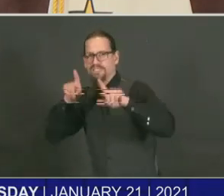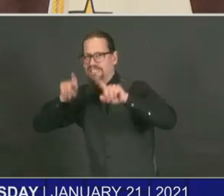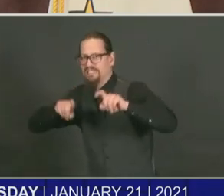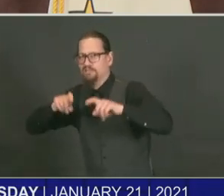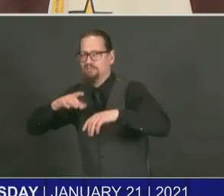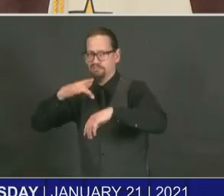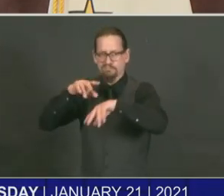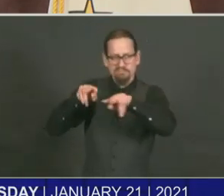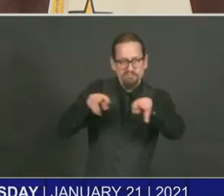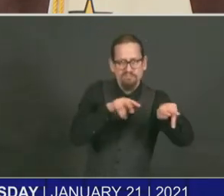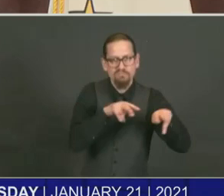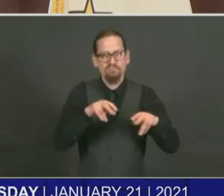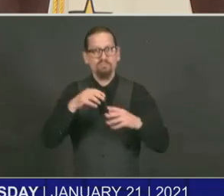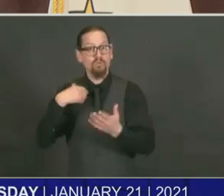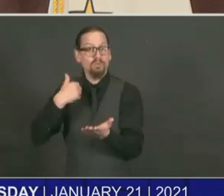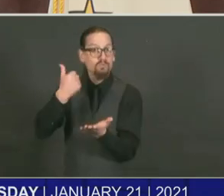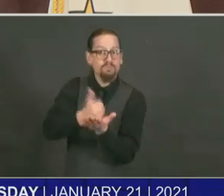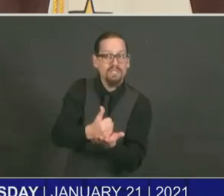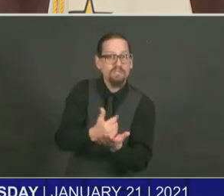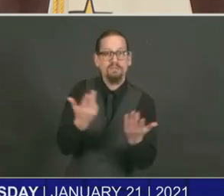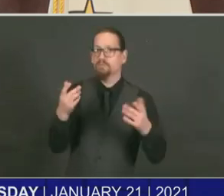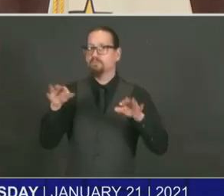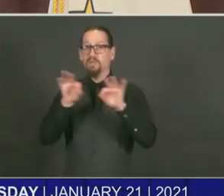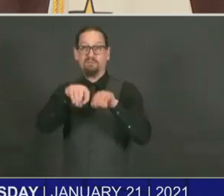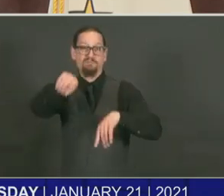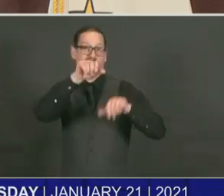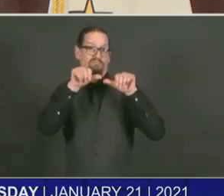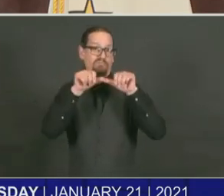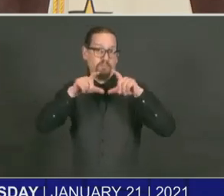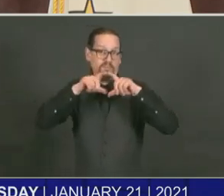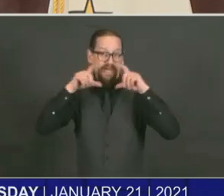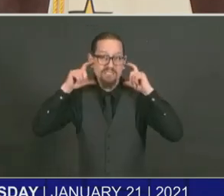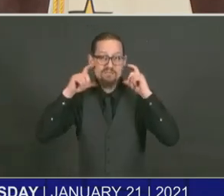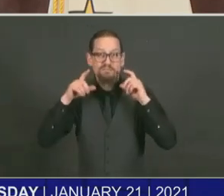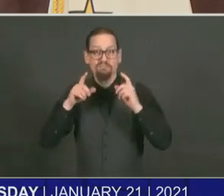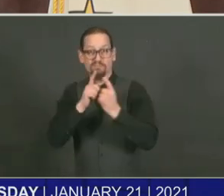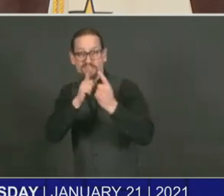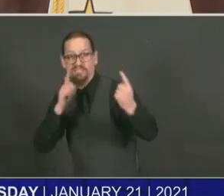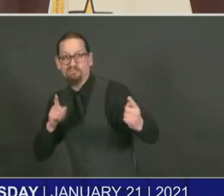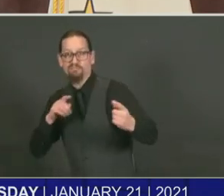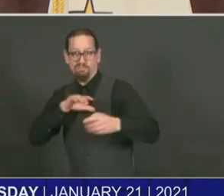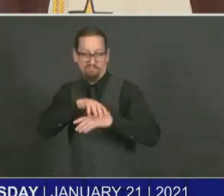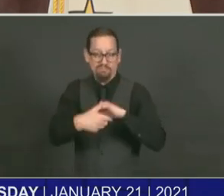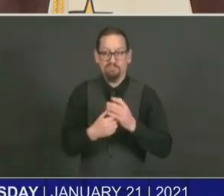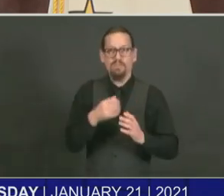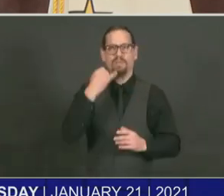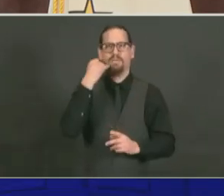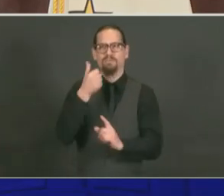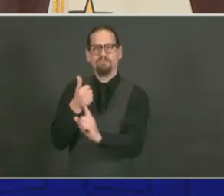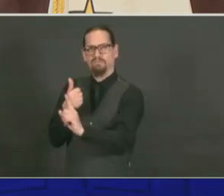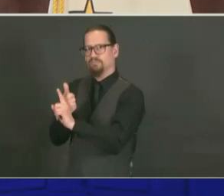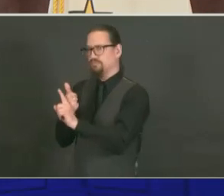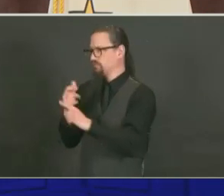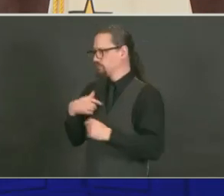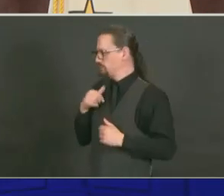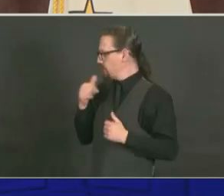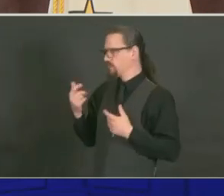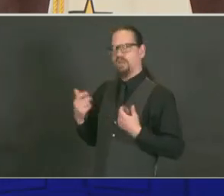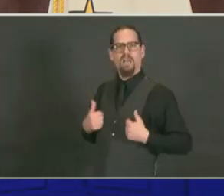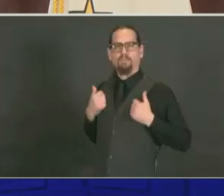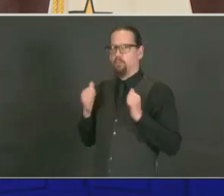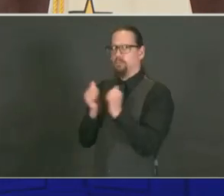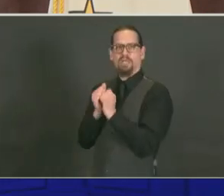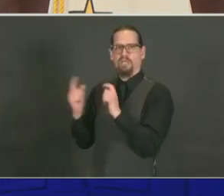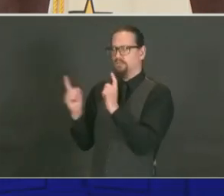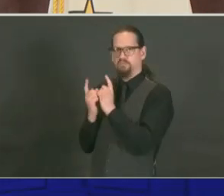continually, particularly when you're with someone that you don't live with. Washing your hands, keeping your distance, all of